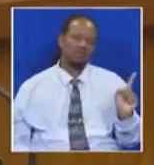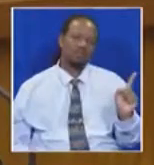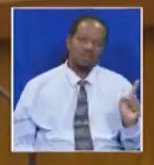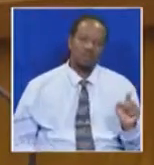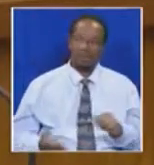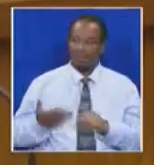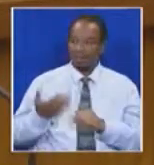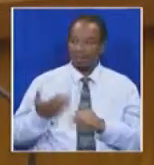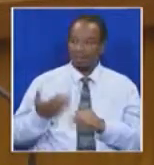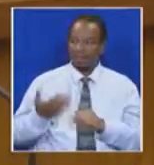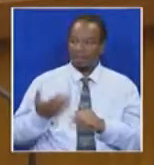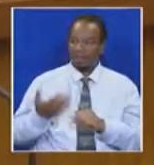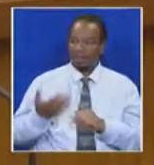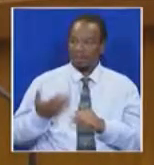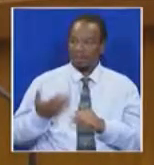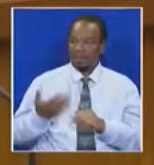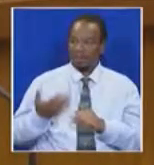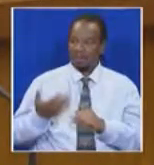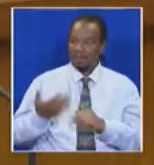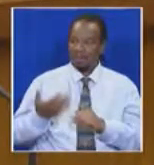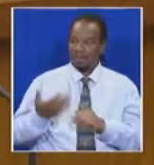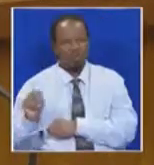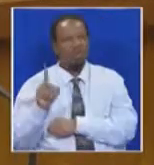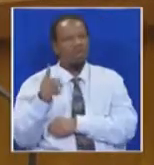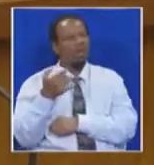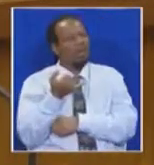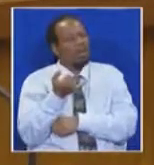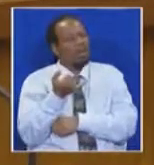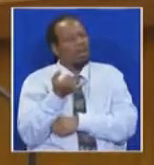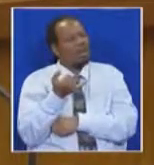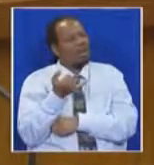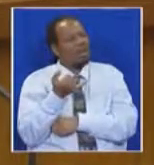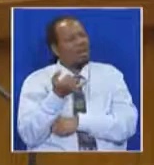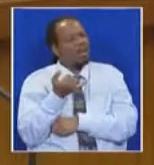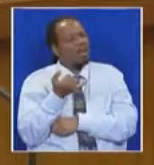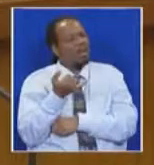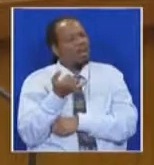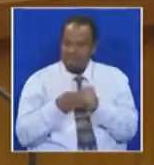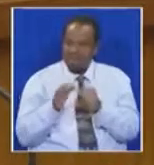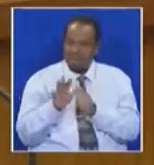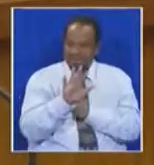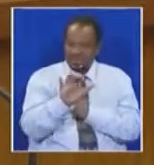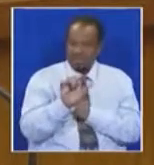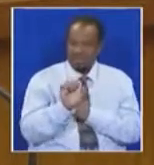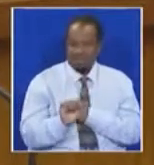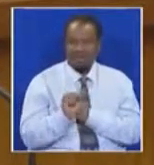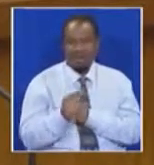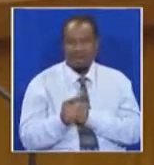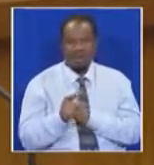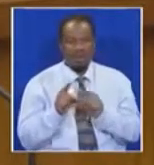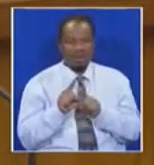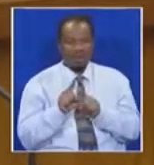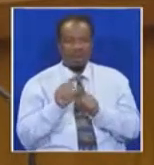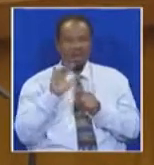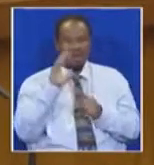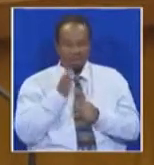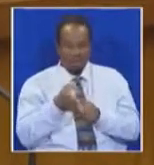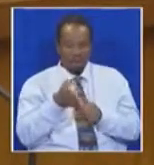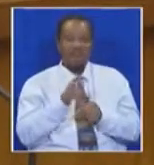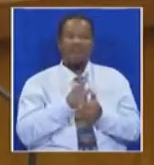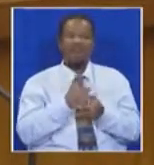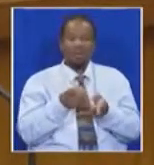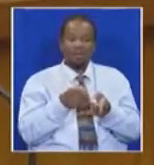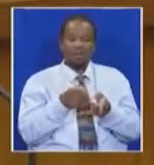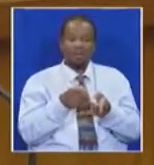fault. The crisis that we currently face in South Africa as a whole, and that threatens our very democracy and the future of